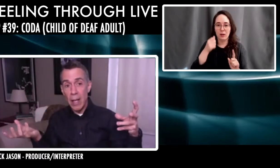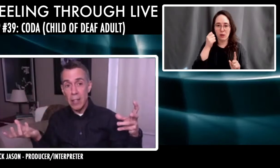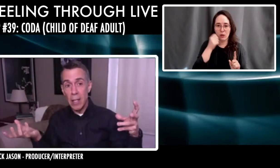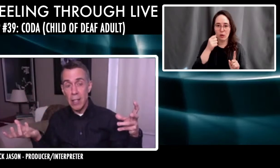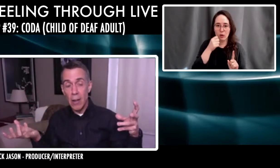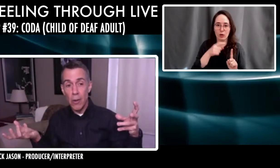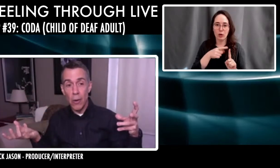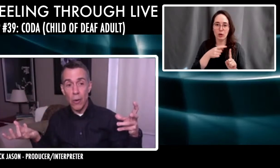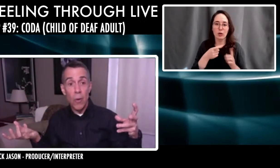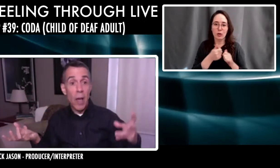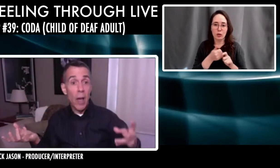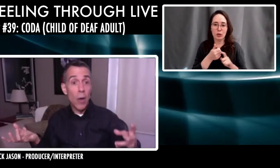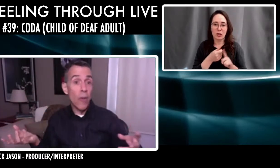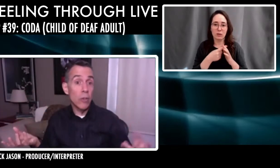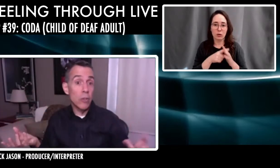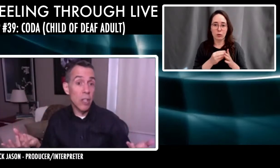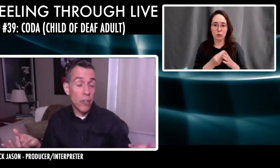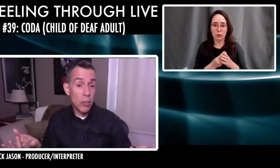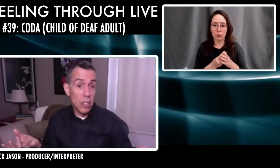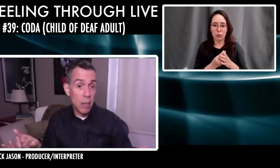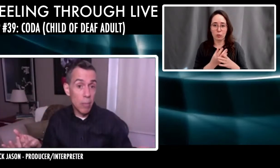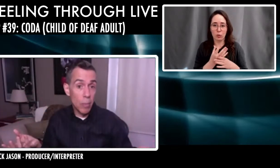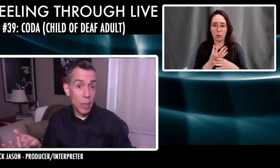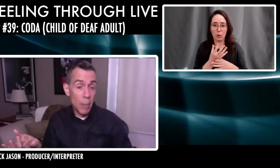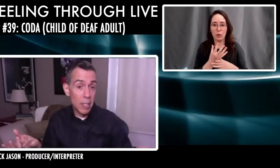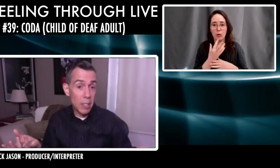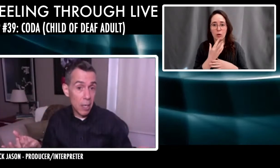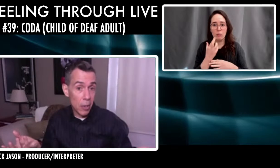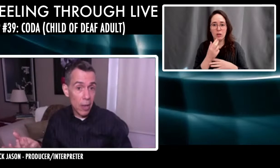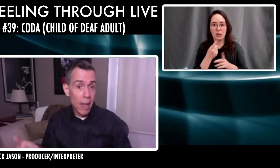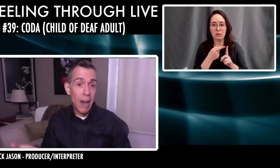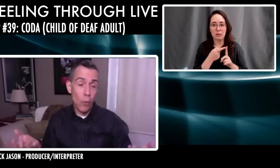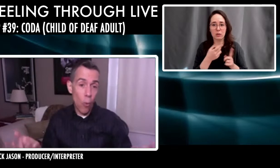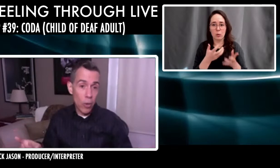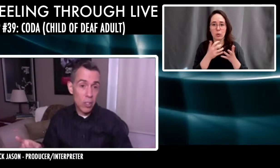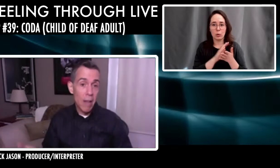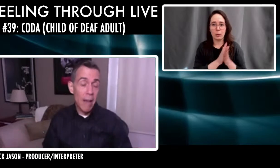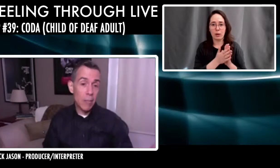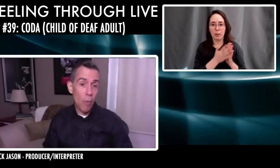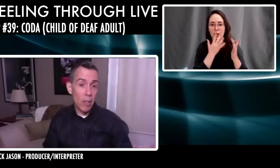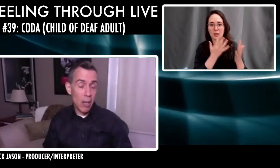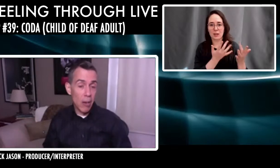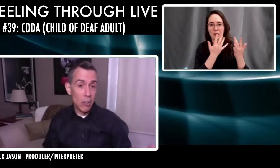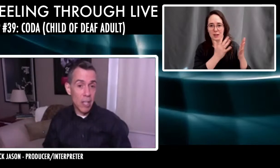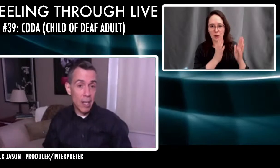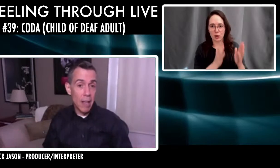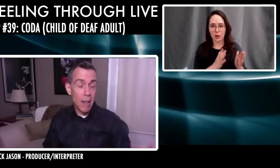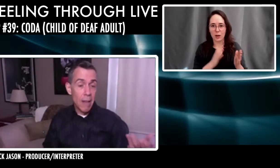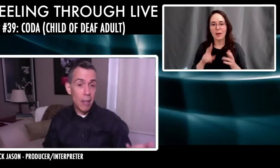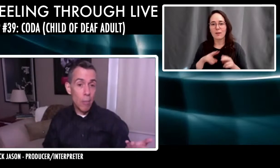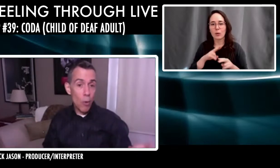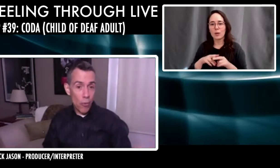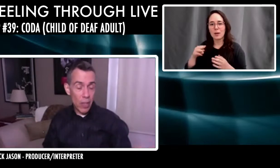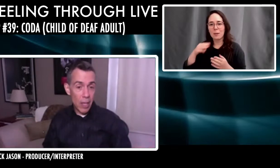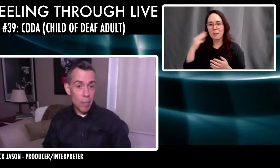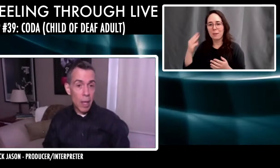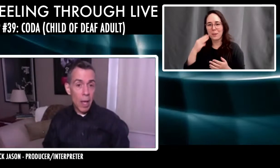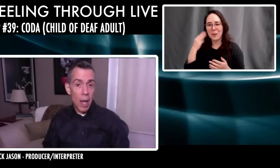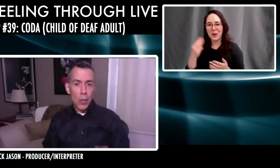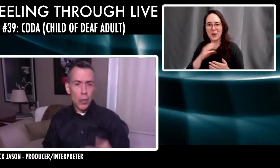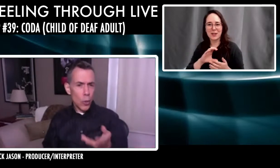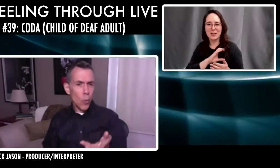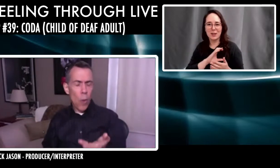as a young girl who found herself interested in becoming a singer. And of course, as Marley's character said in the movie,